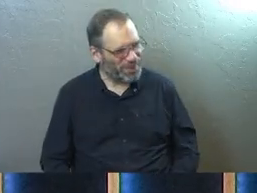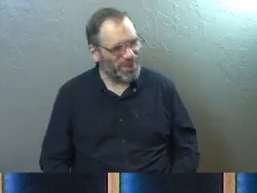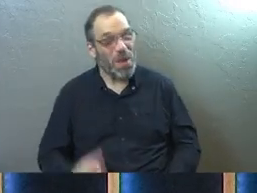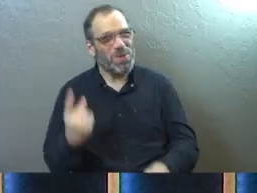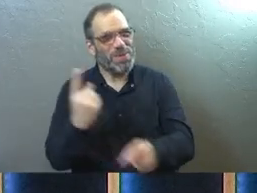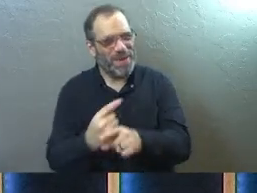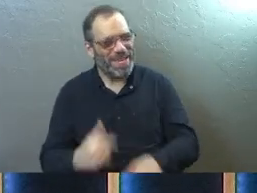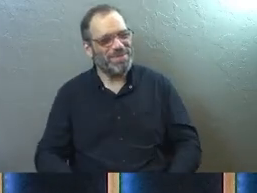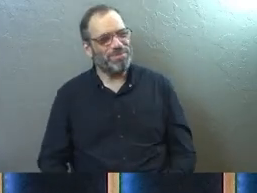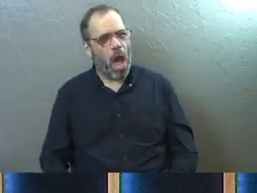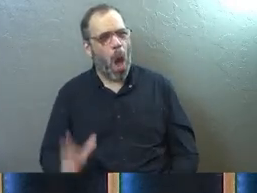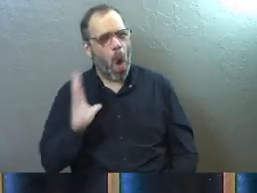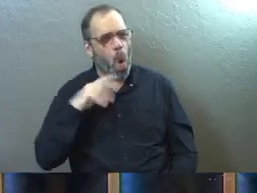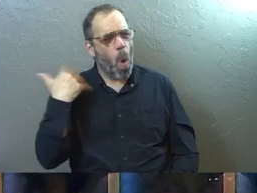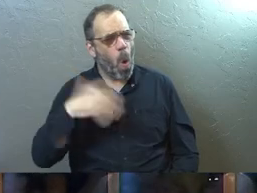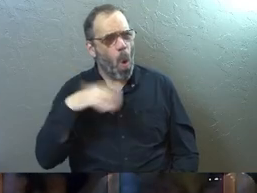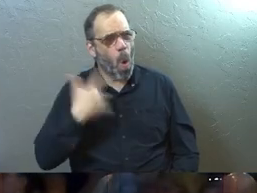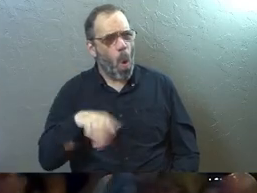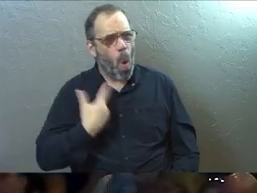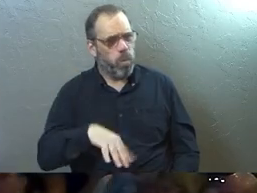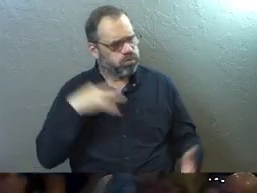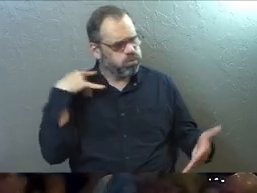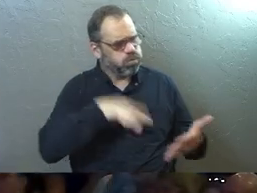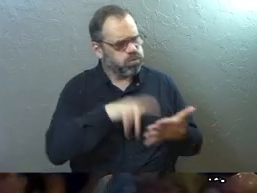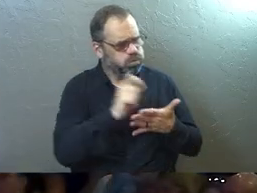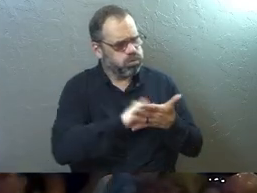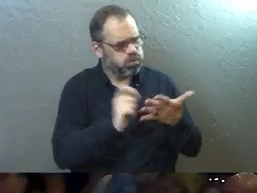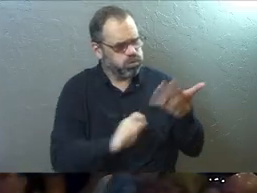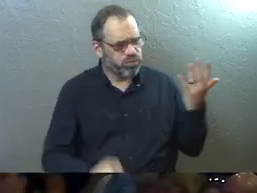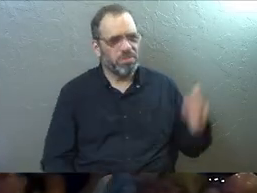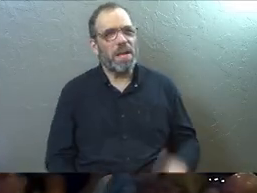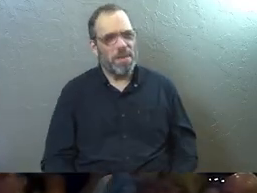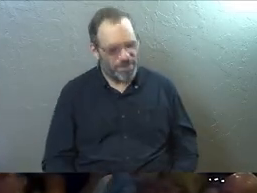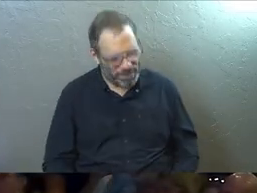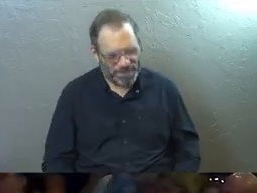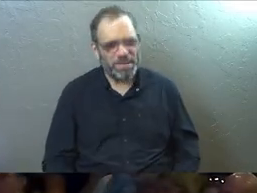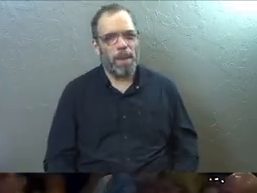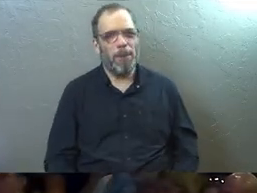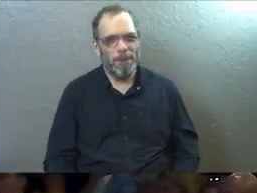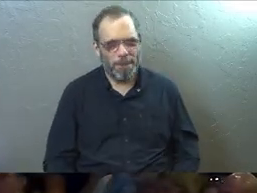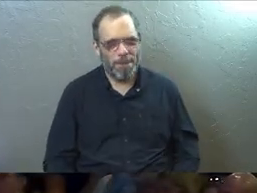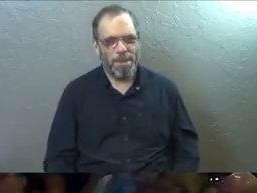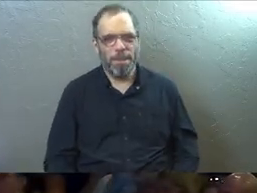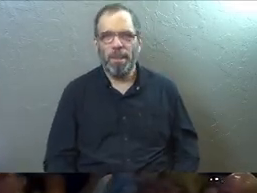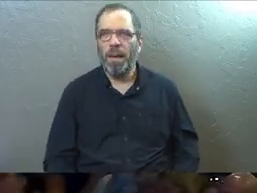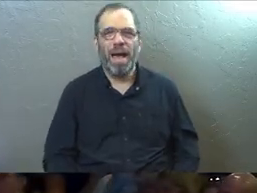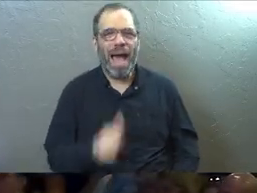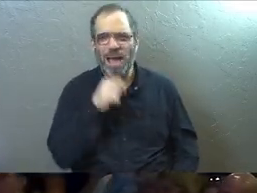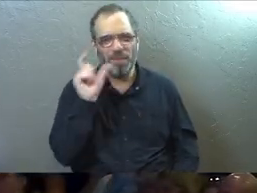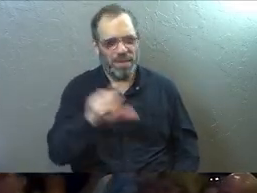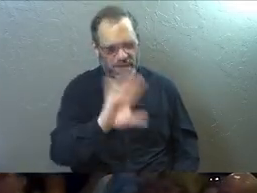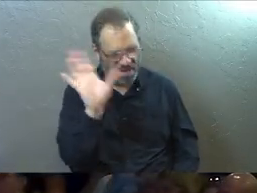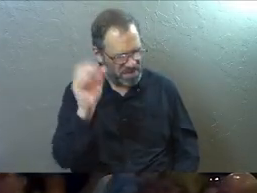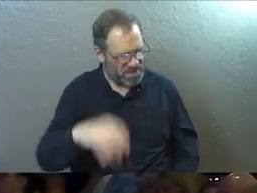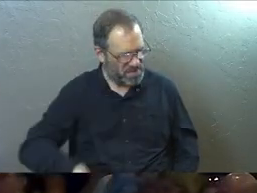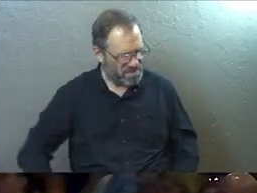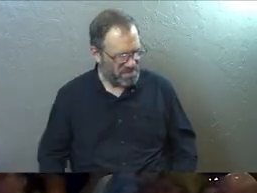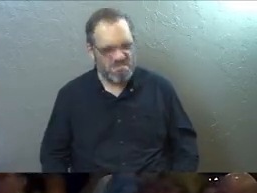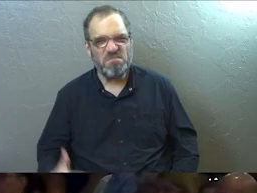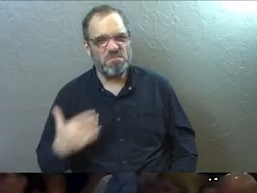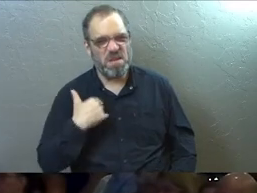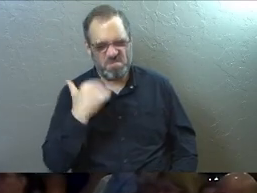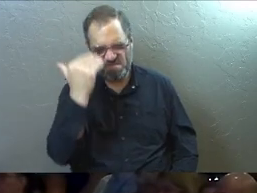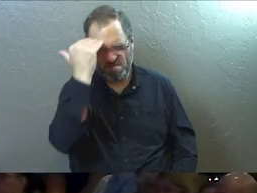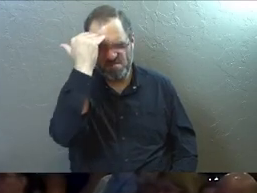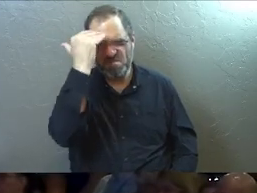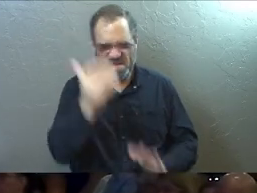You're right. It was awesome. Um, you're right. Um, I don't need anybody. I've got